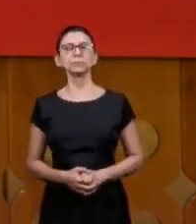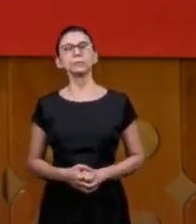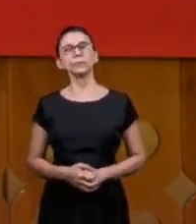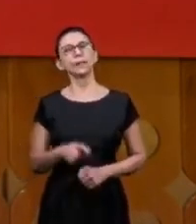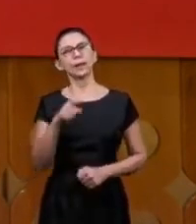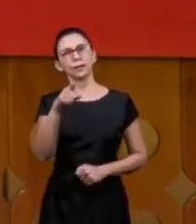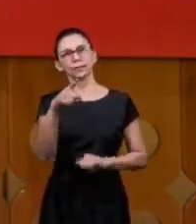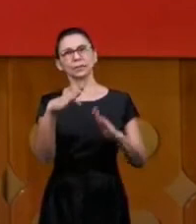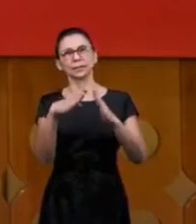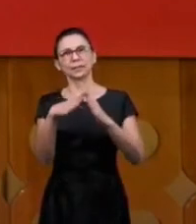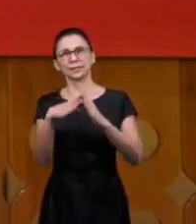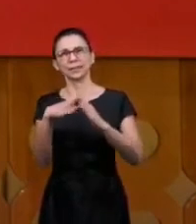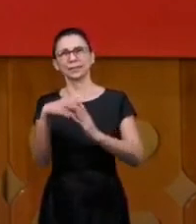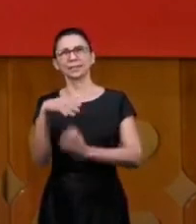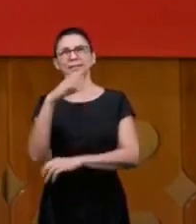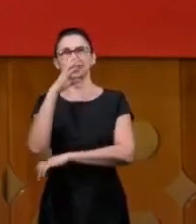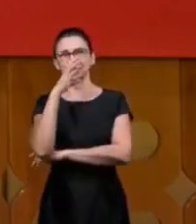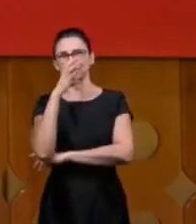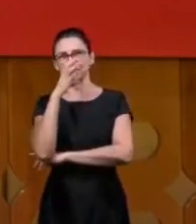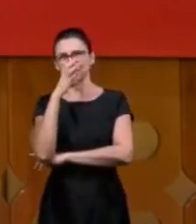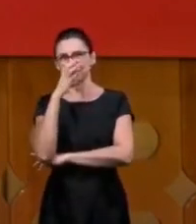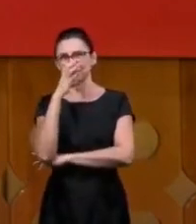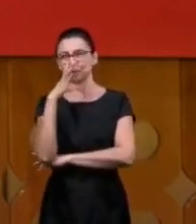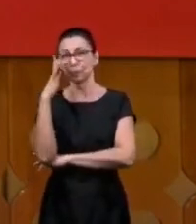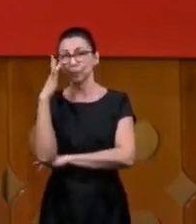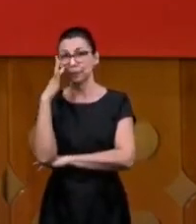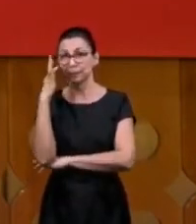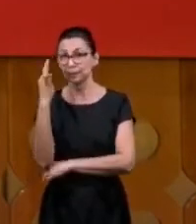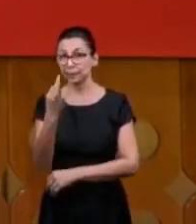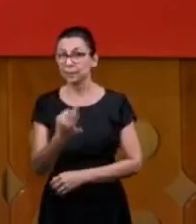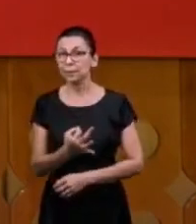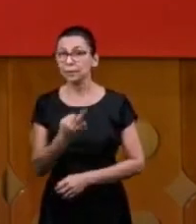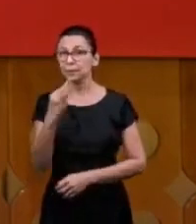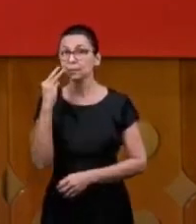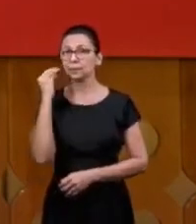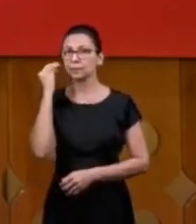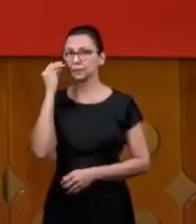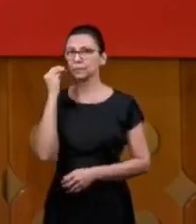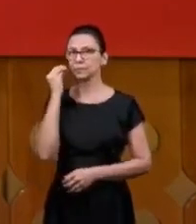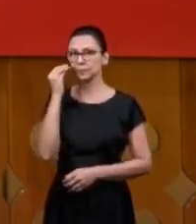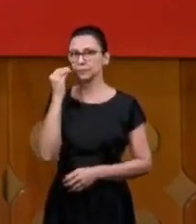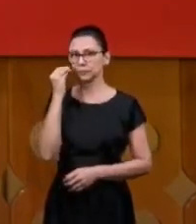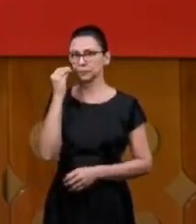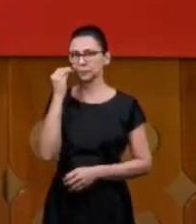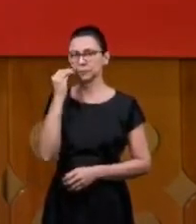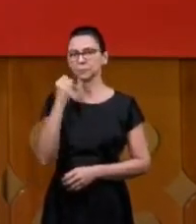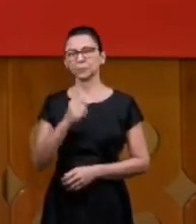those that are in your house and watching this listen to this experience